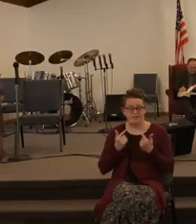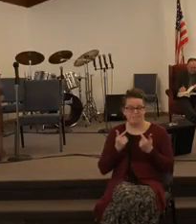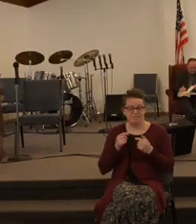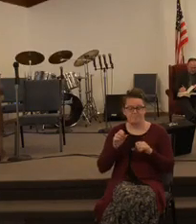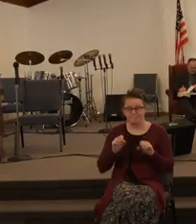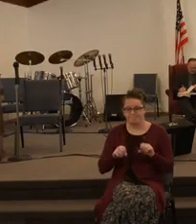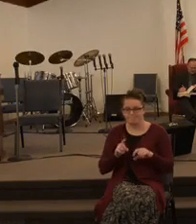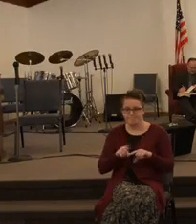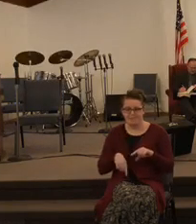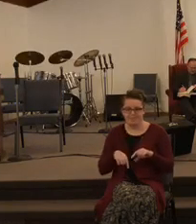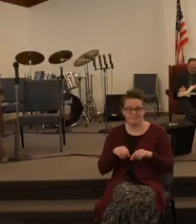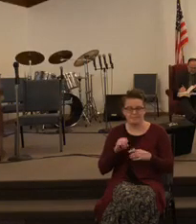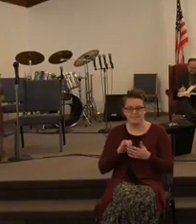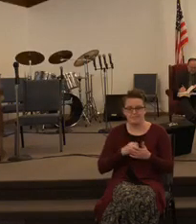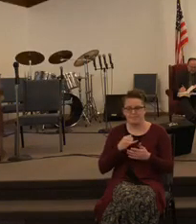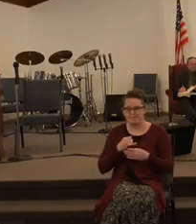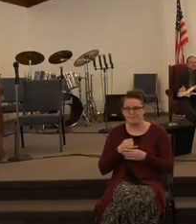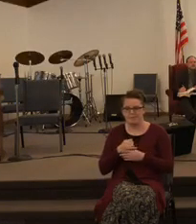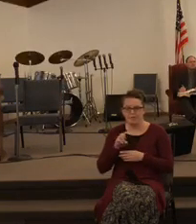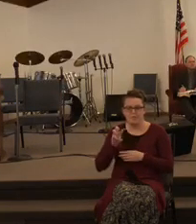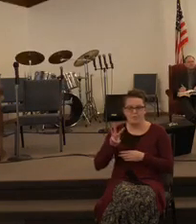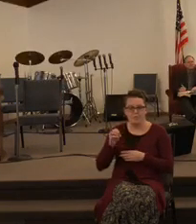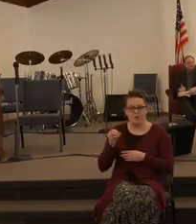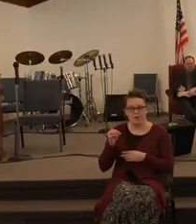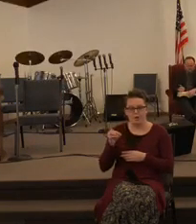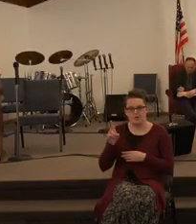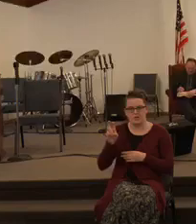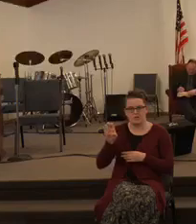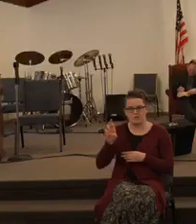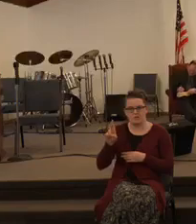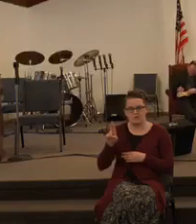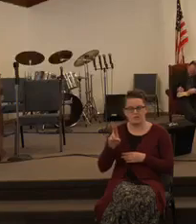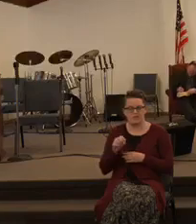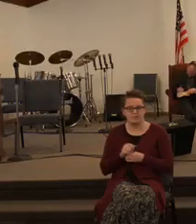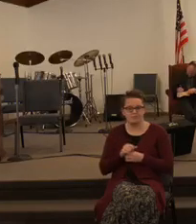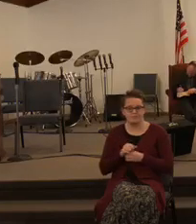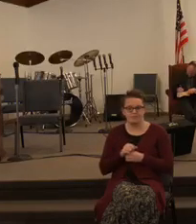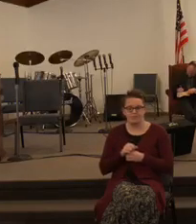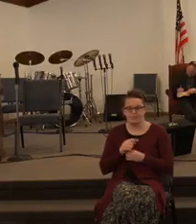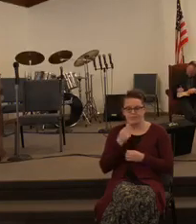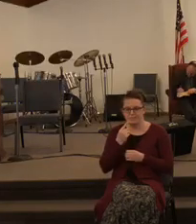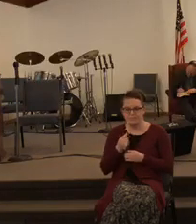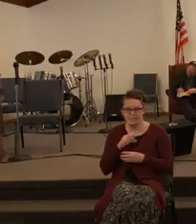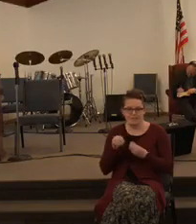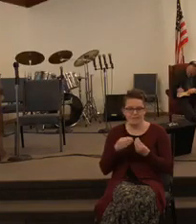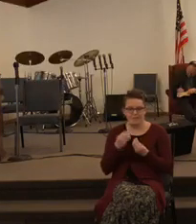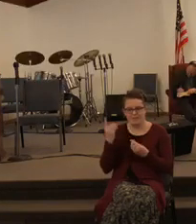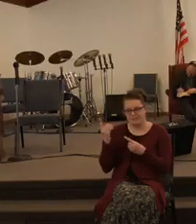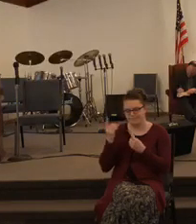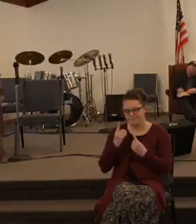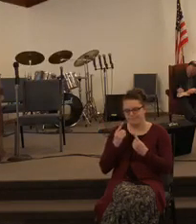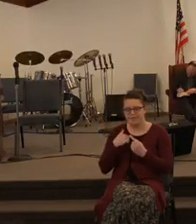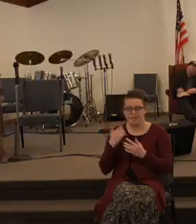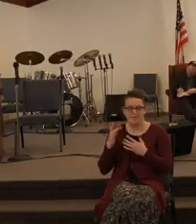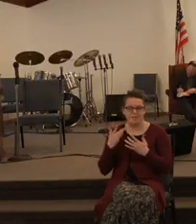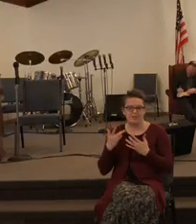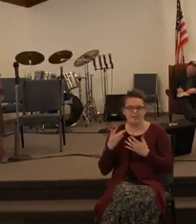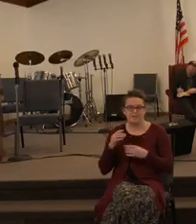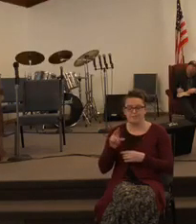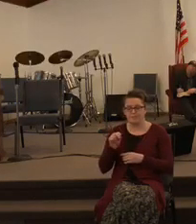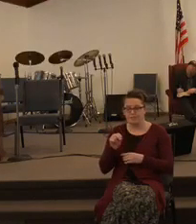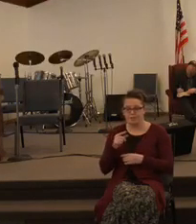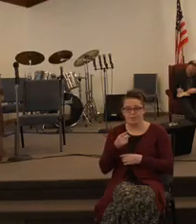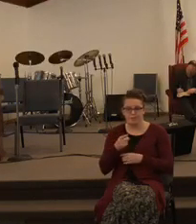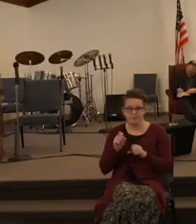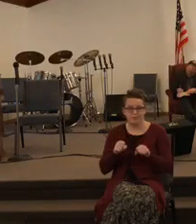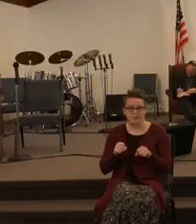life and just whenever the Lord comes by my way then I'll feel the presence of the Lord no you can feel the presence of the Lord